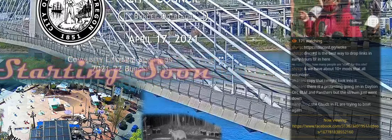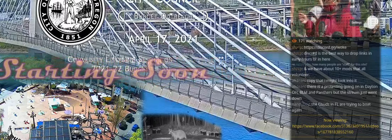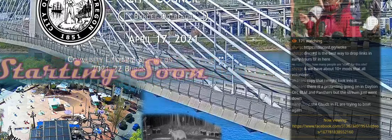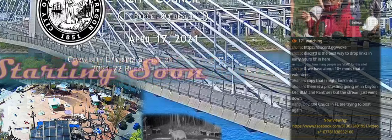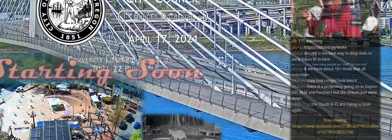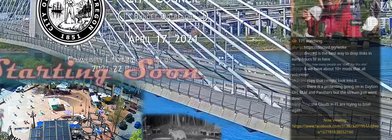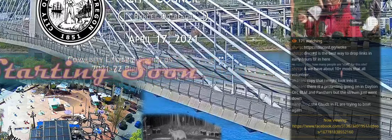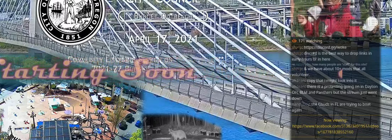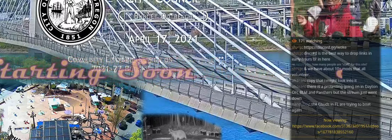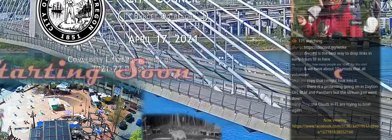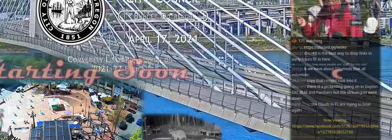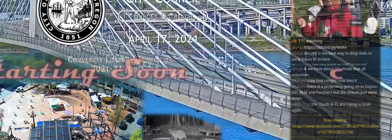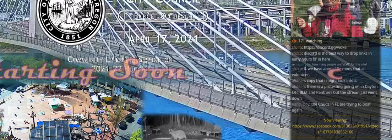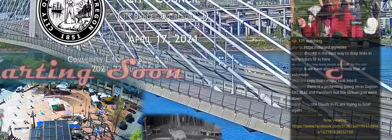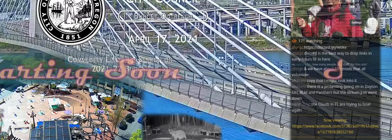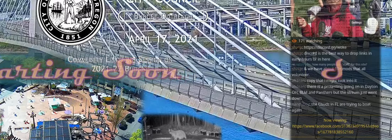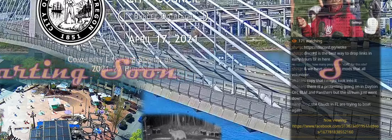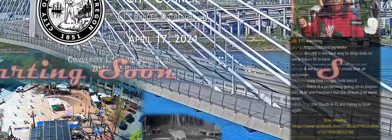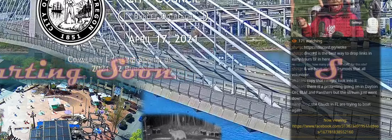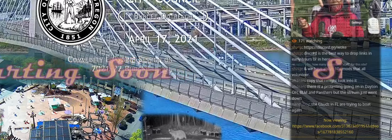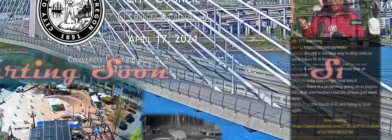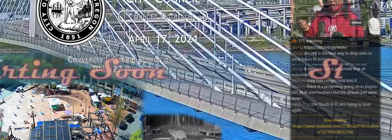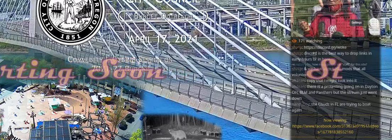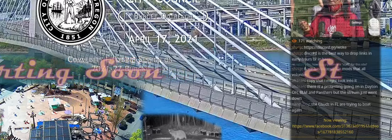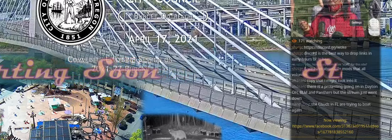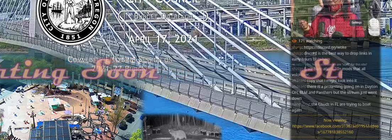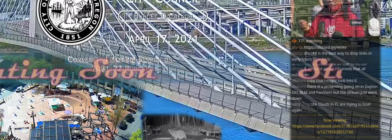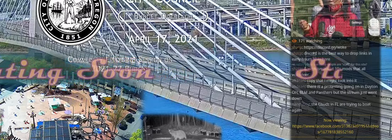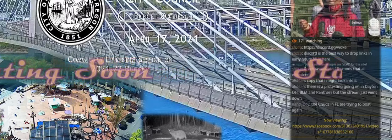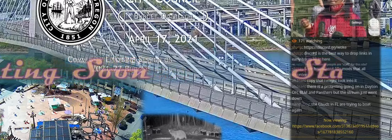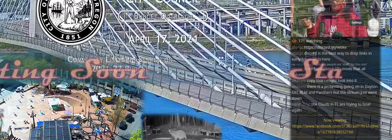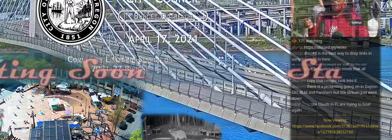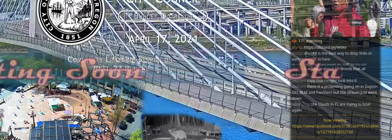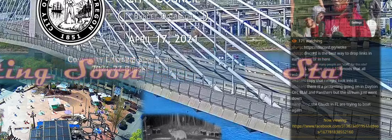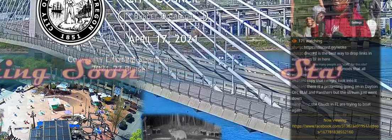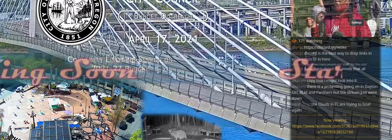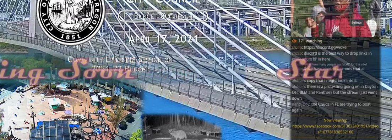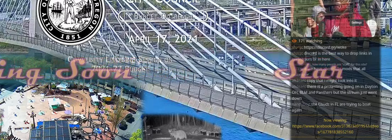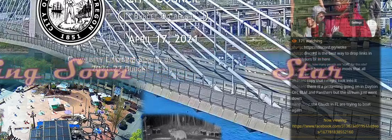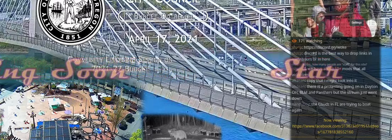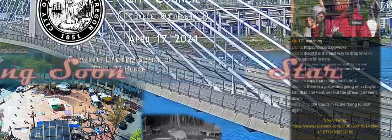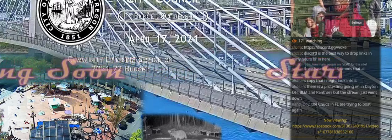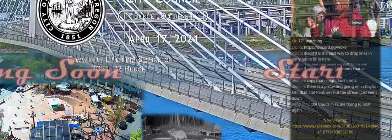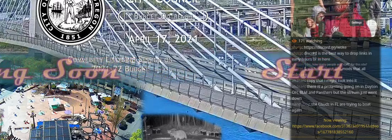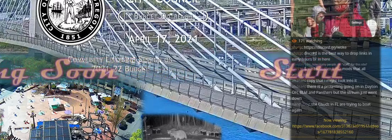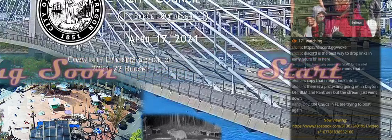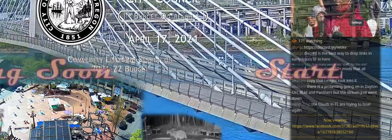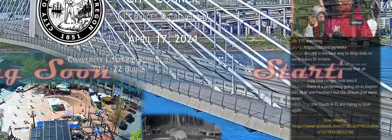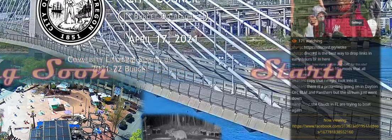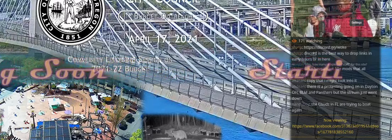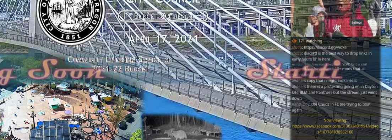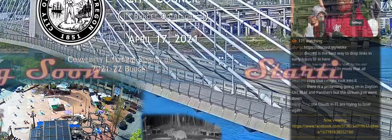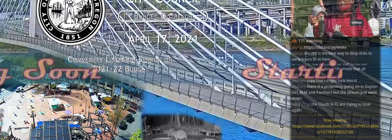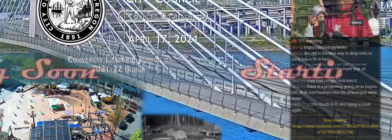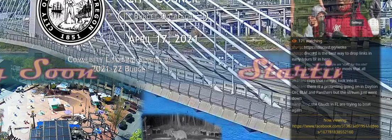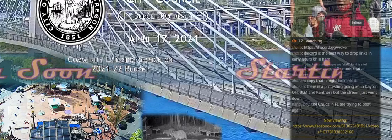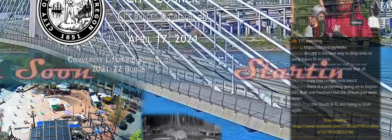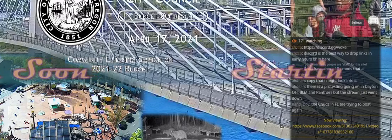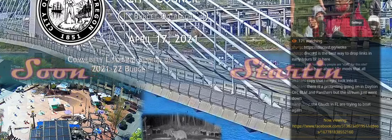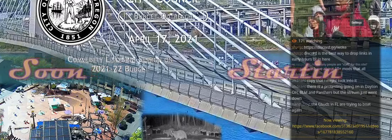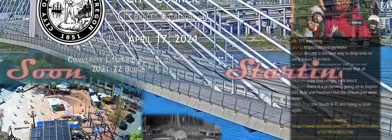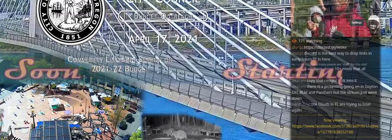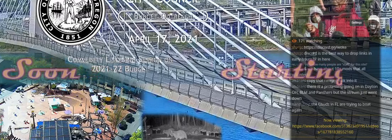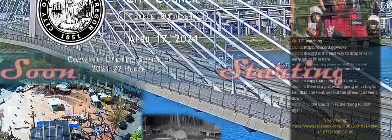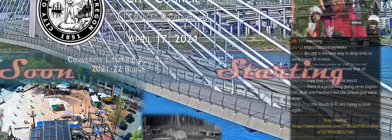going, right? Uh, sometimes yes, but in business, you need to know when to keep pushing and when to